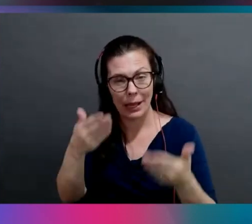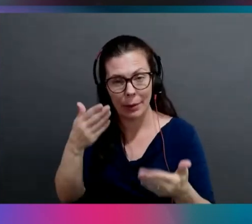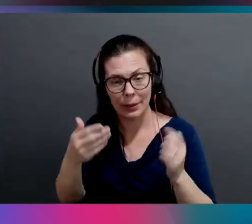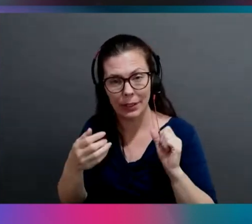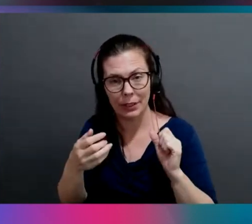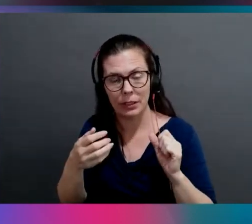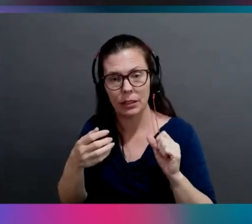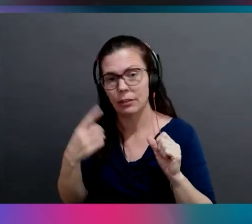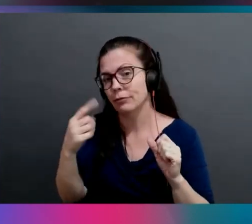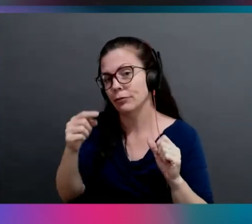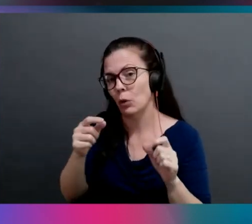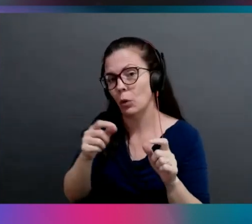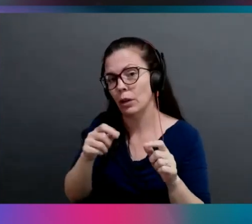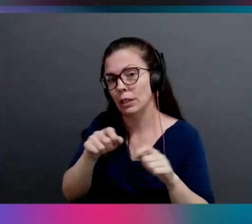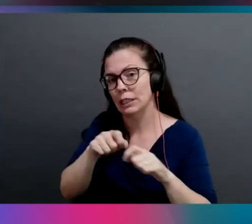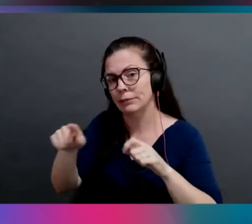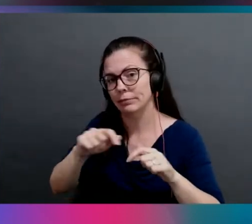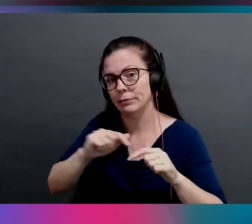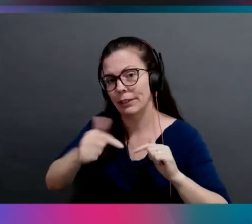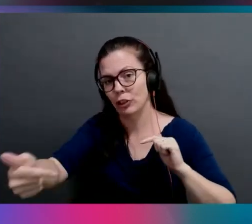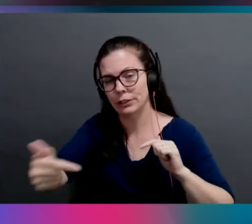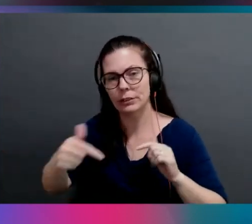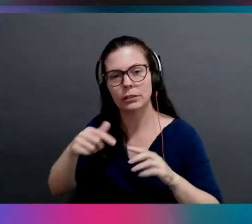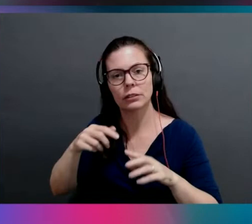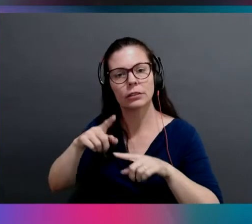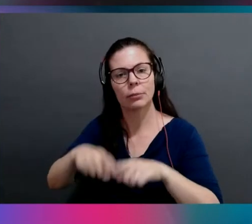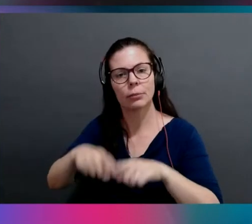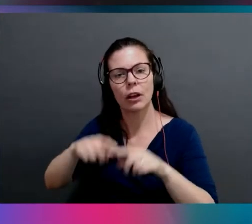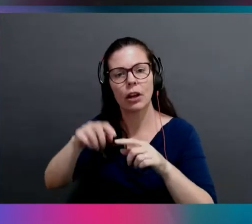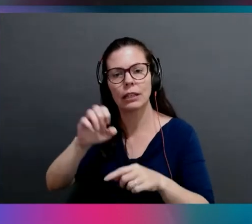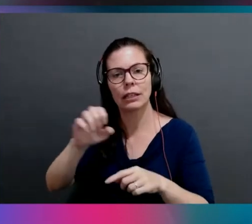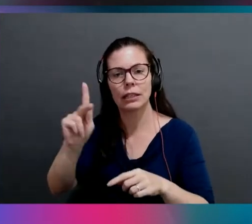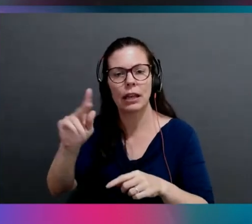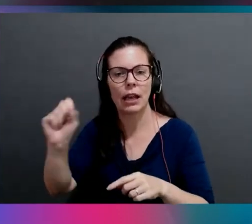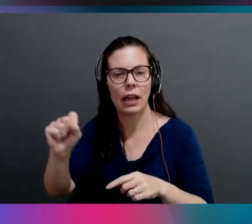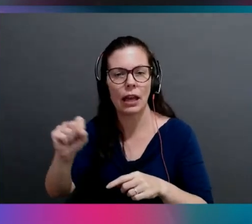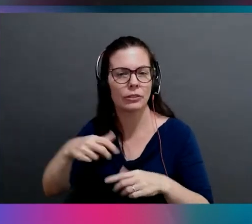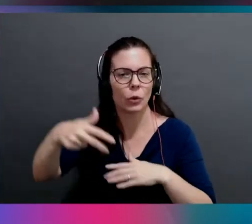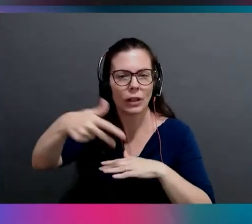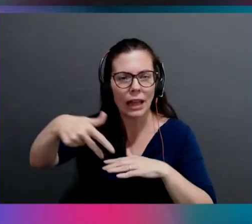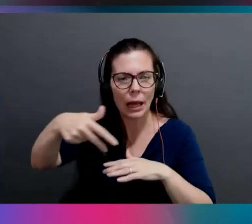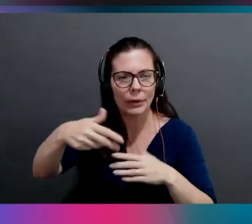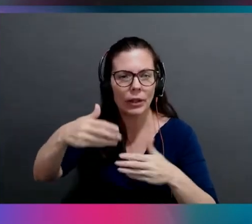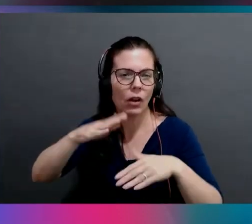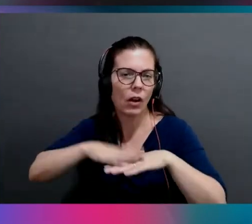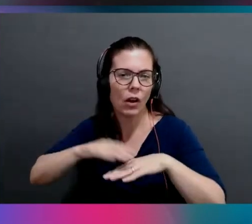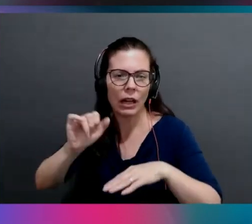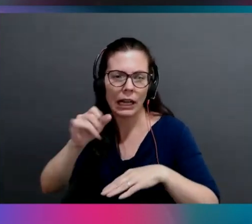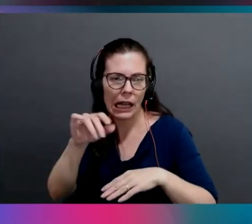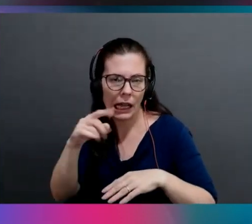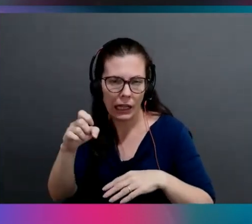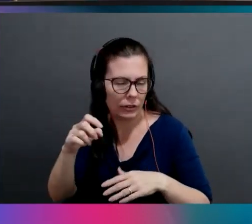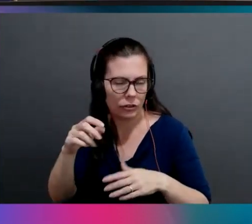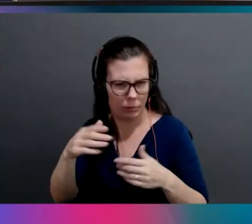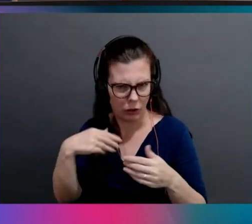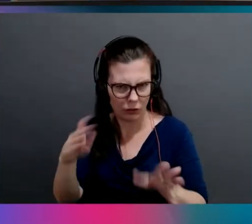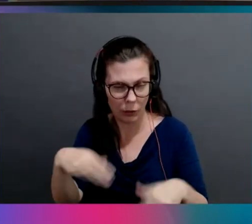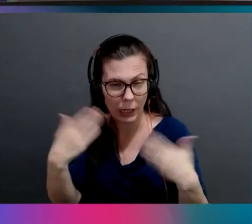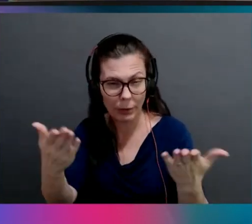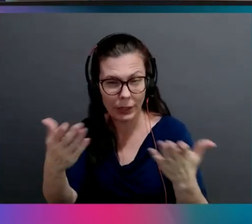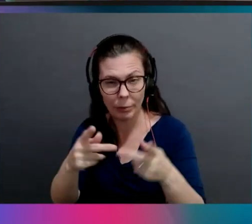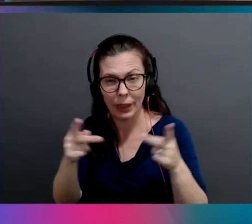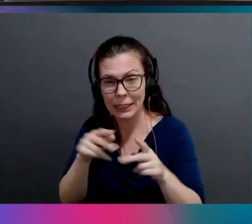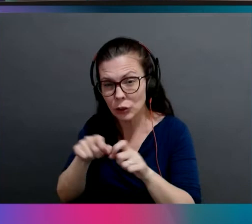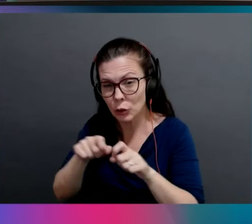for inference deploying on EKS or Lambda maybe at the edge. Is there like a recommended, you know, place to actually deploy or maybe